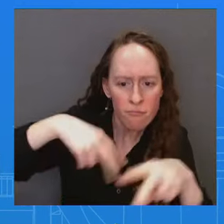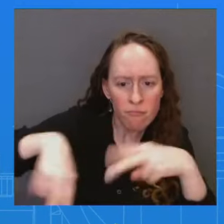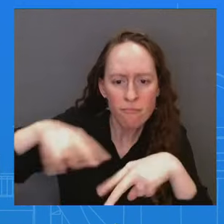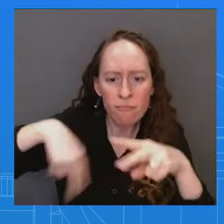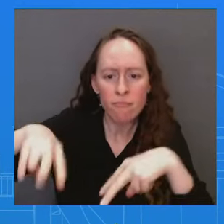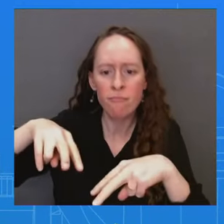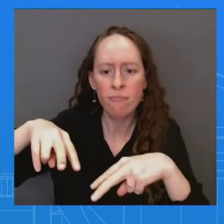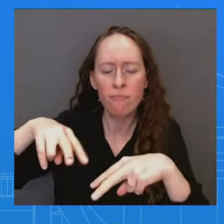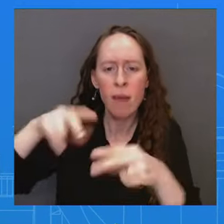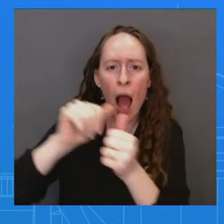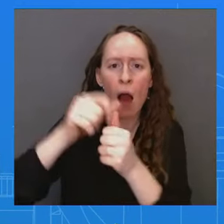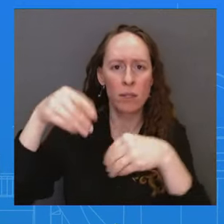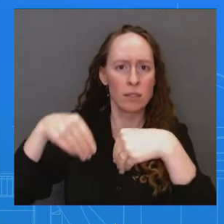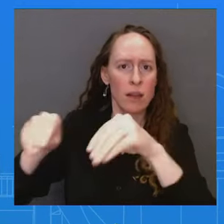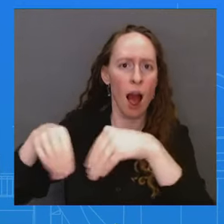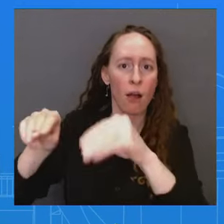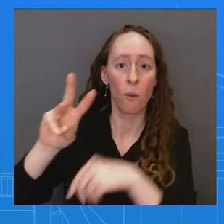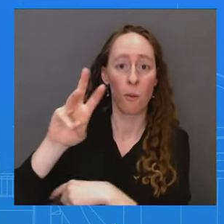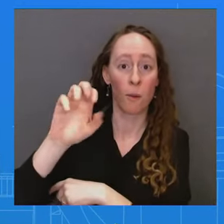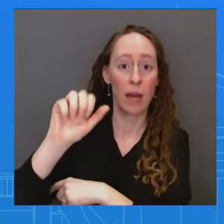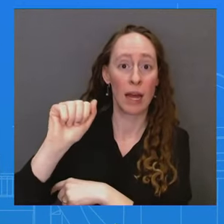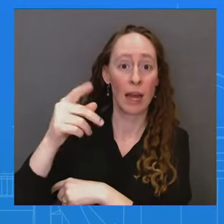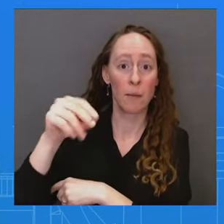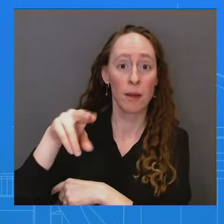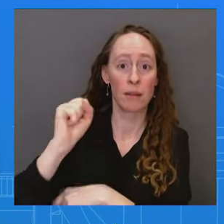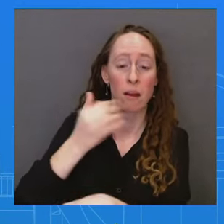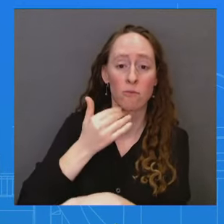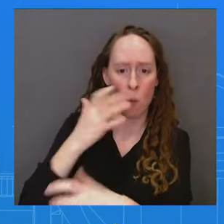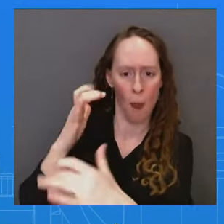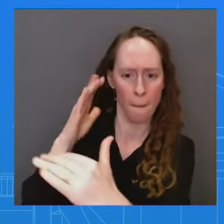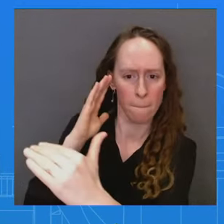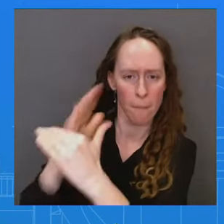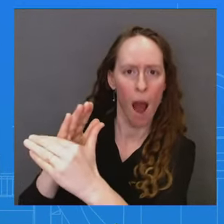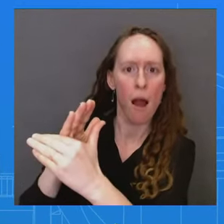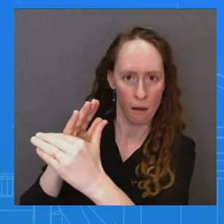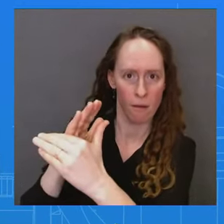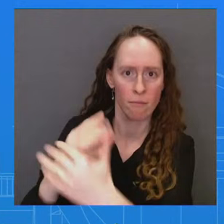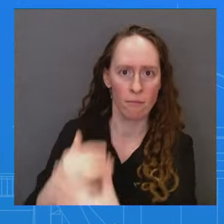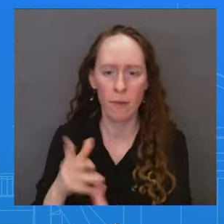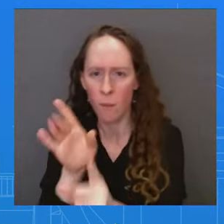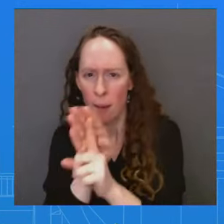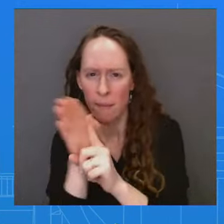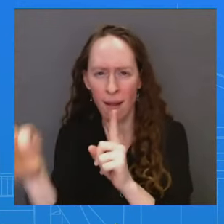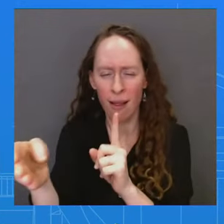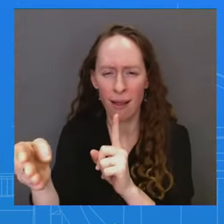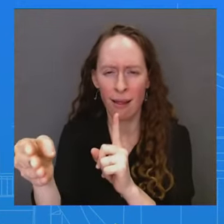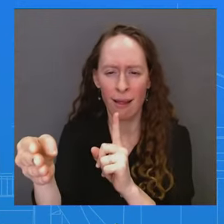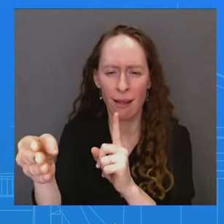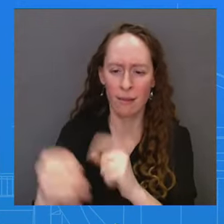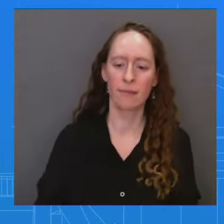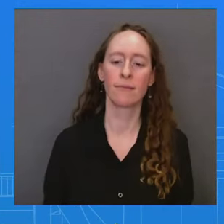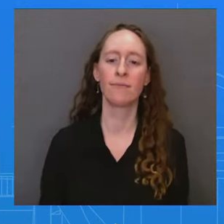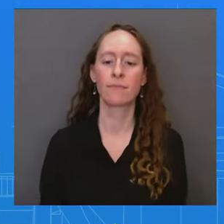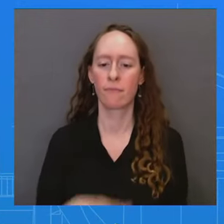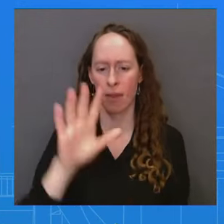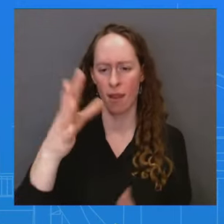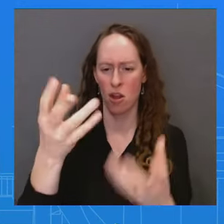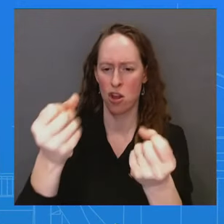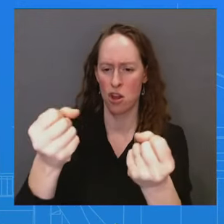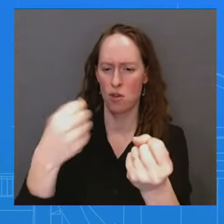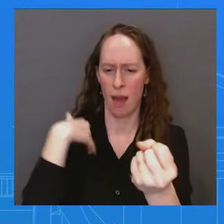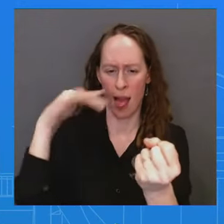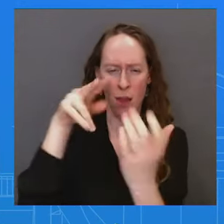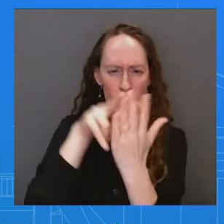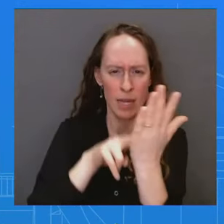some amendment language that that we haven't seen and hadn't had a chance to take a look at. We're also very careful about talking about